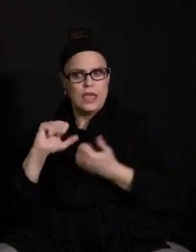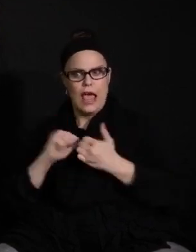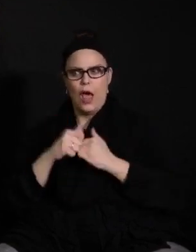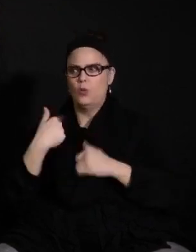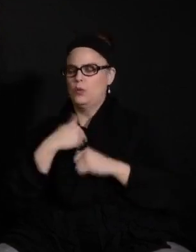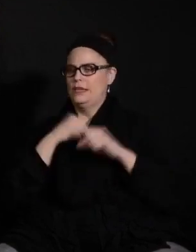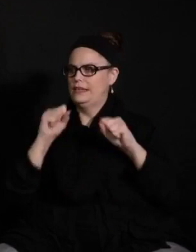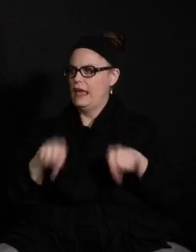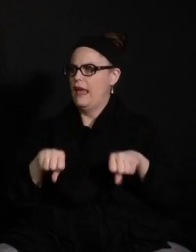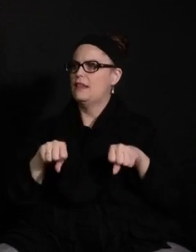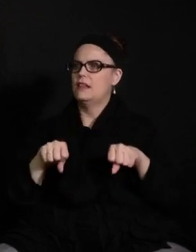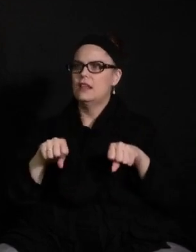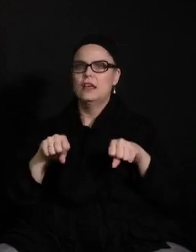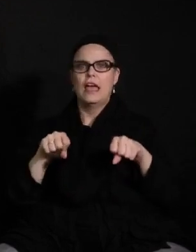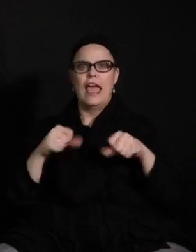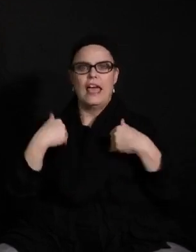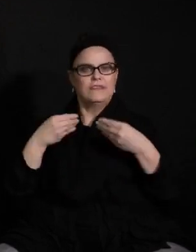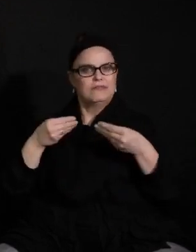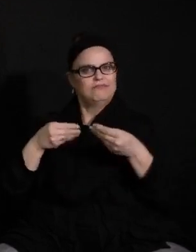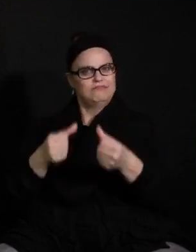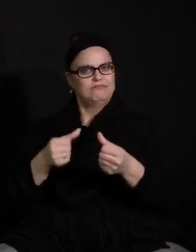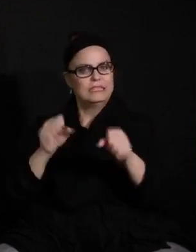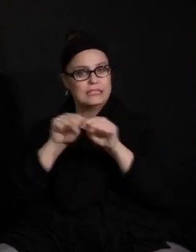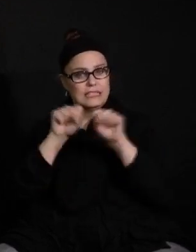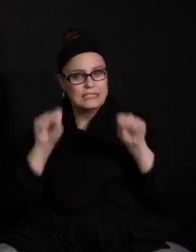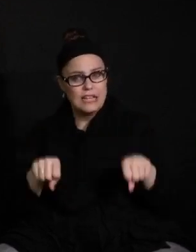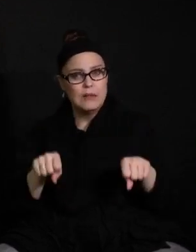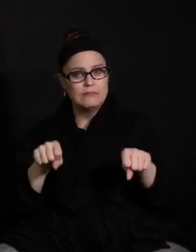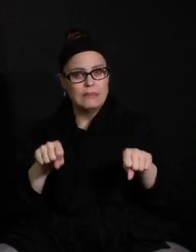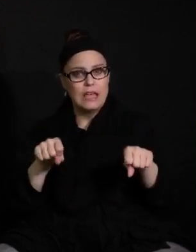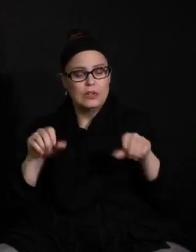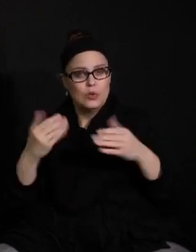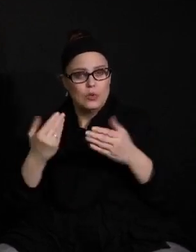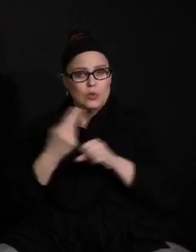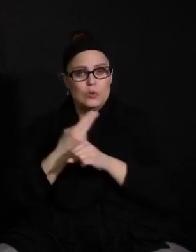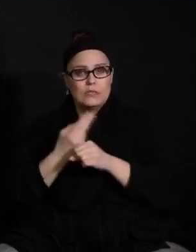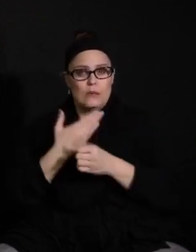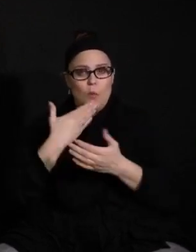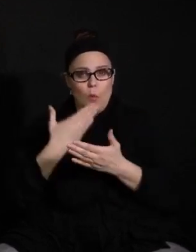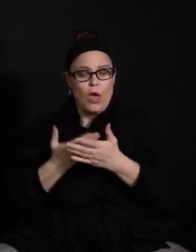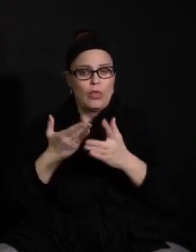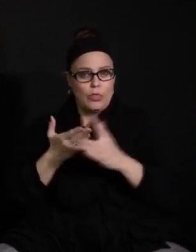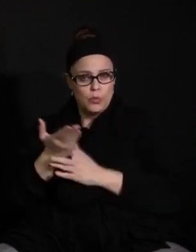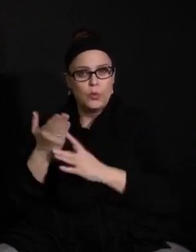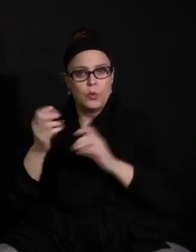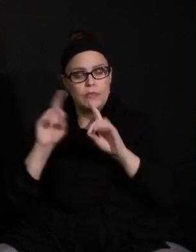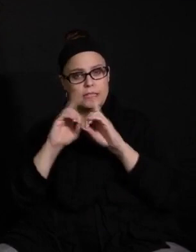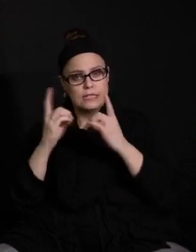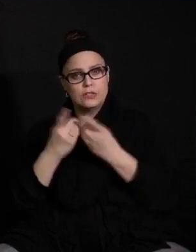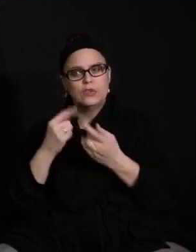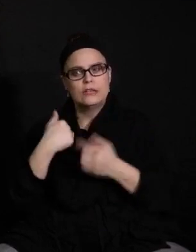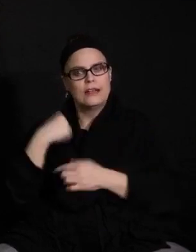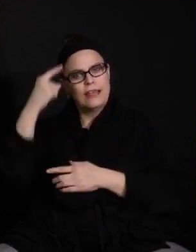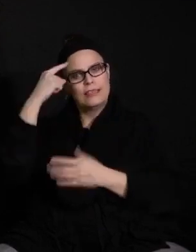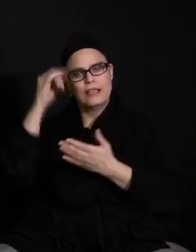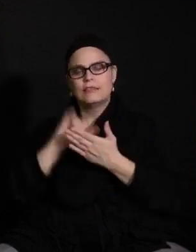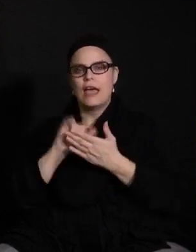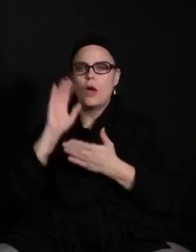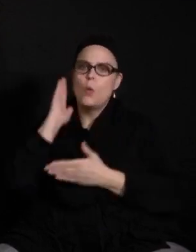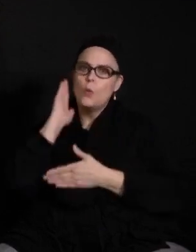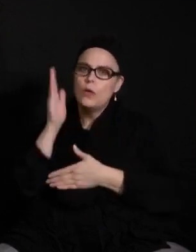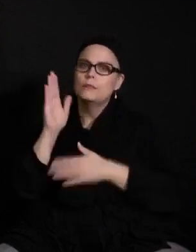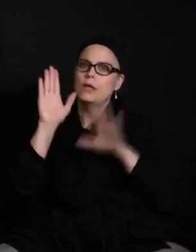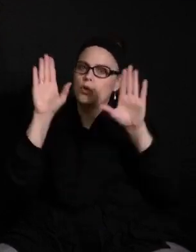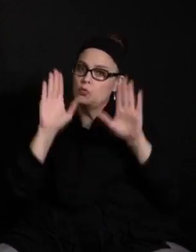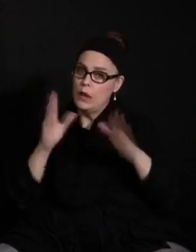optimize efficient systems and be effective with how we use systems throughout the district. And I think that'll be a great thing